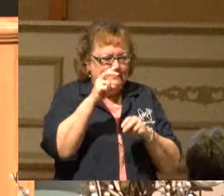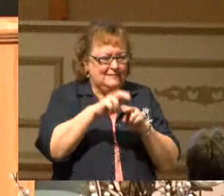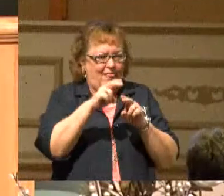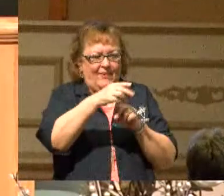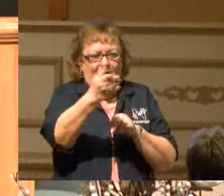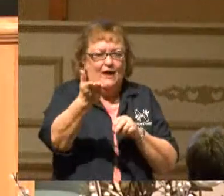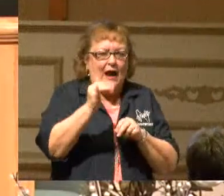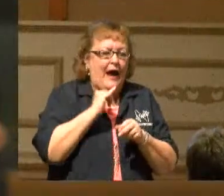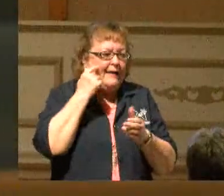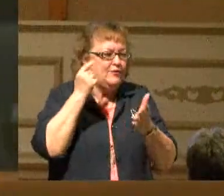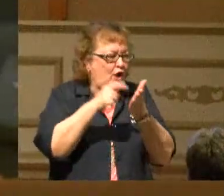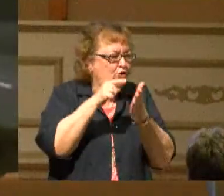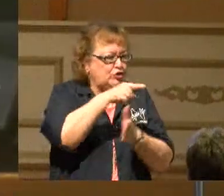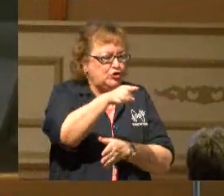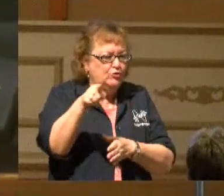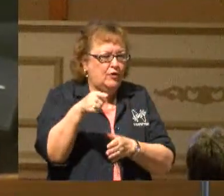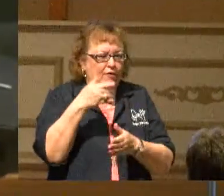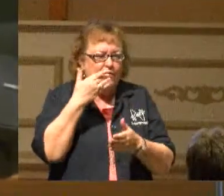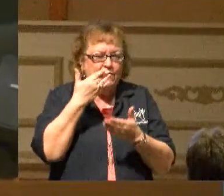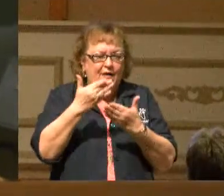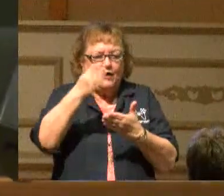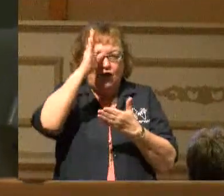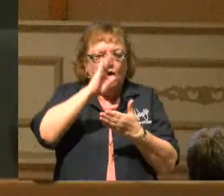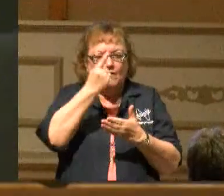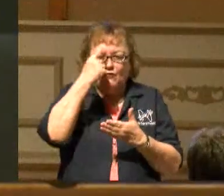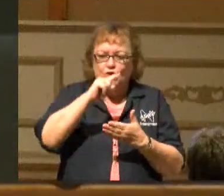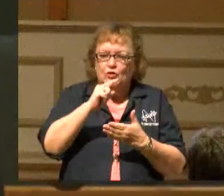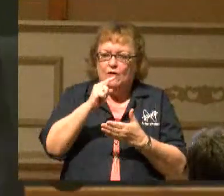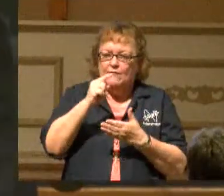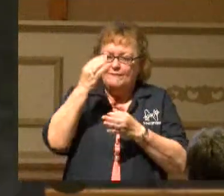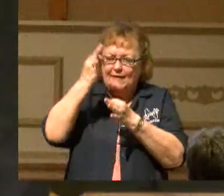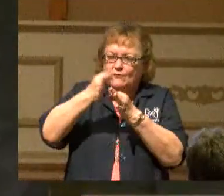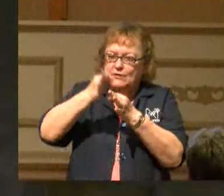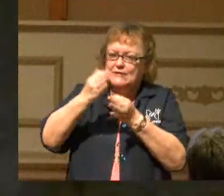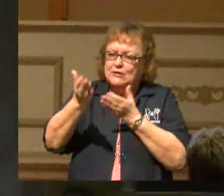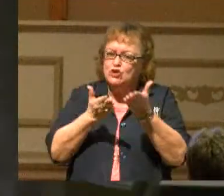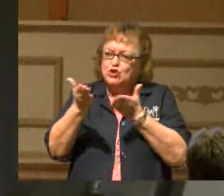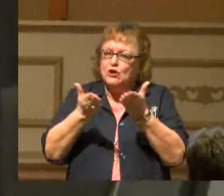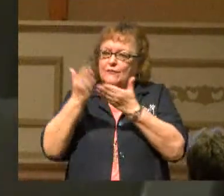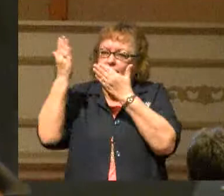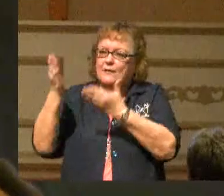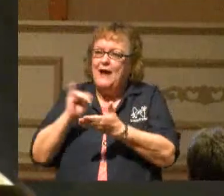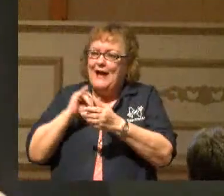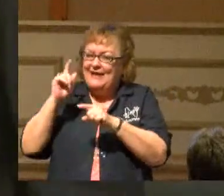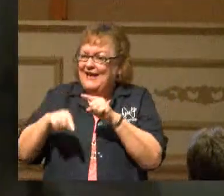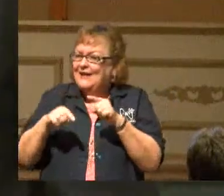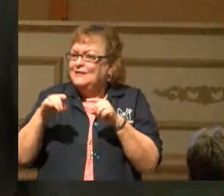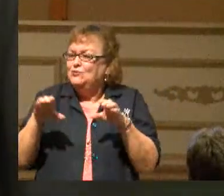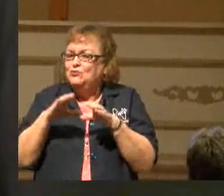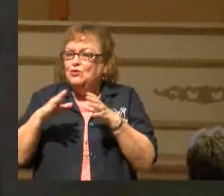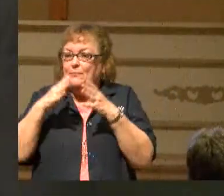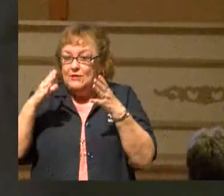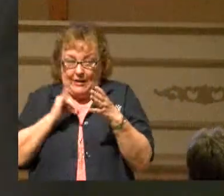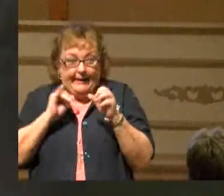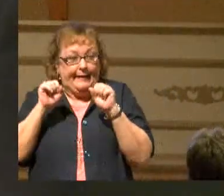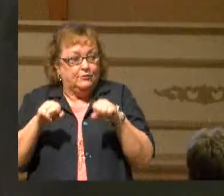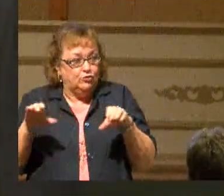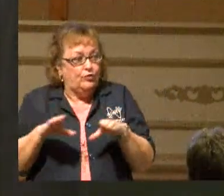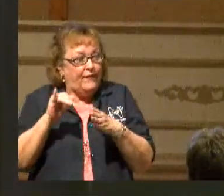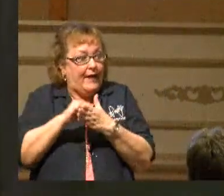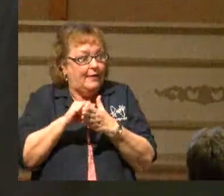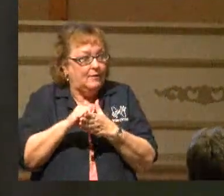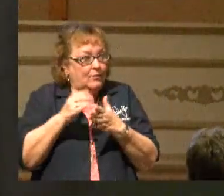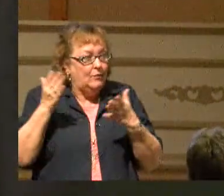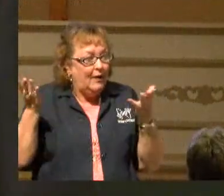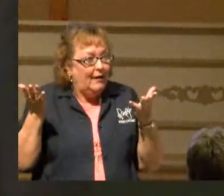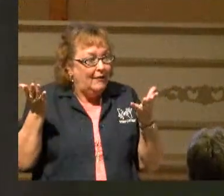know, I notice you. Thank God for your faithfulness in serving Him. Say, I can't do much, but I can do that. Well, let the Lord use you.